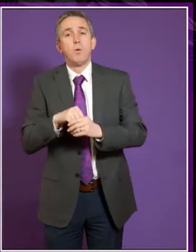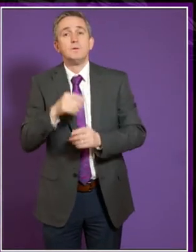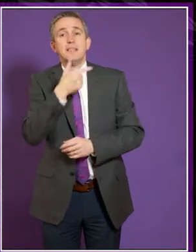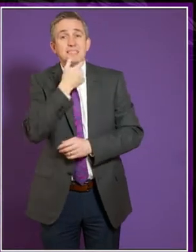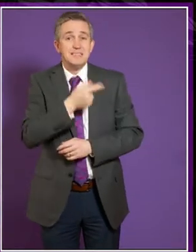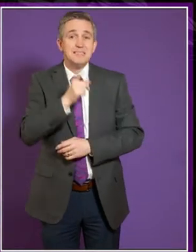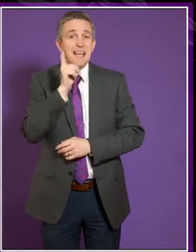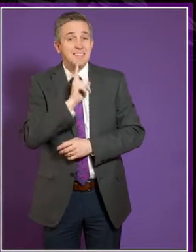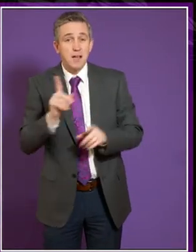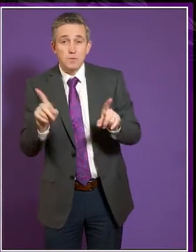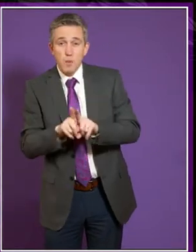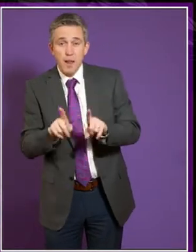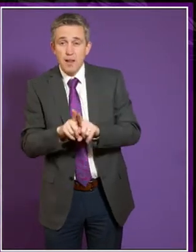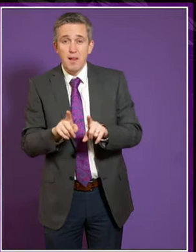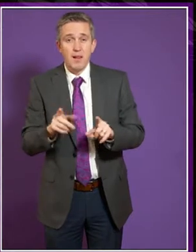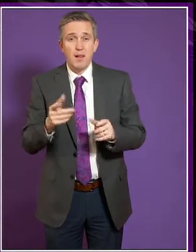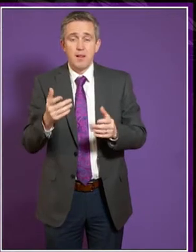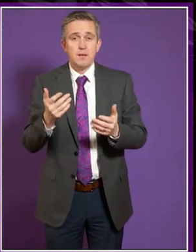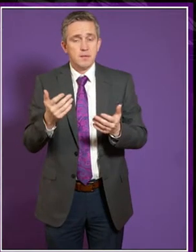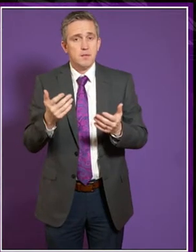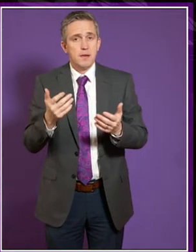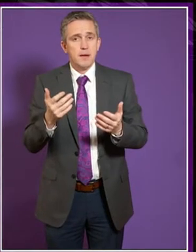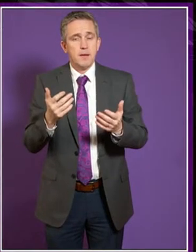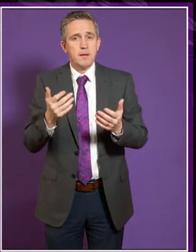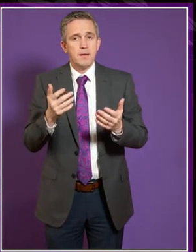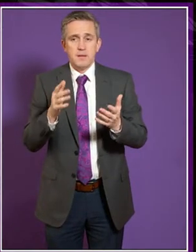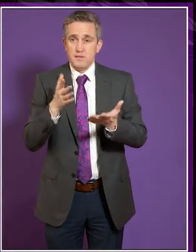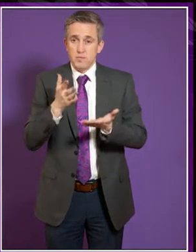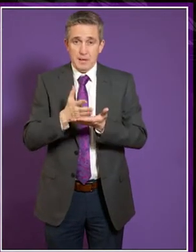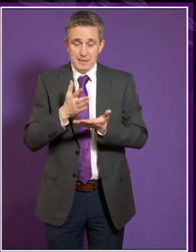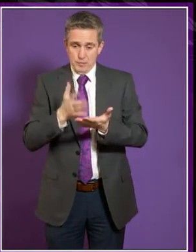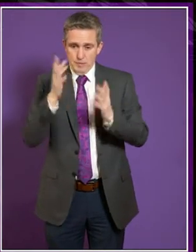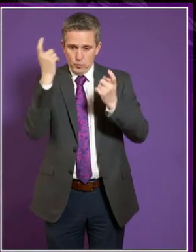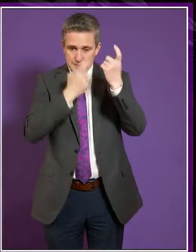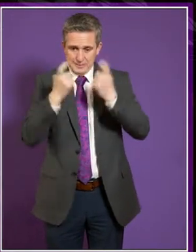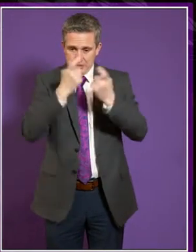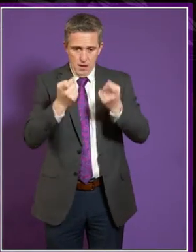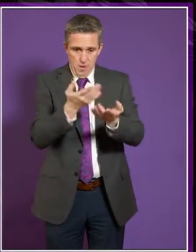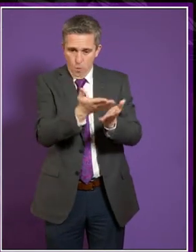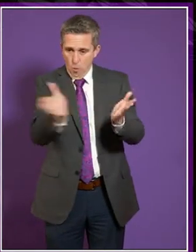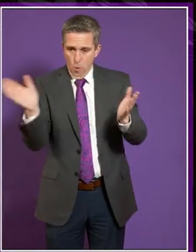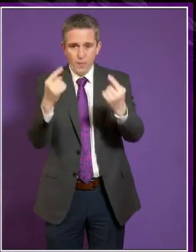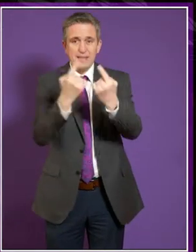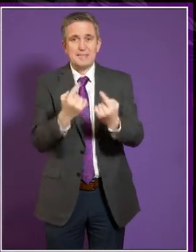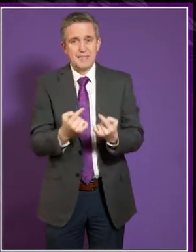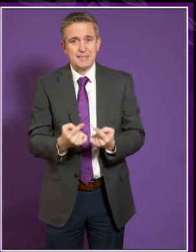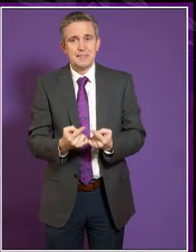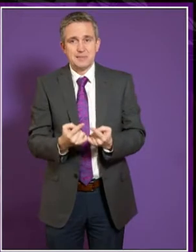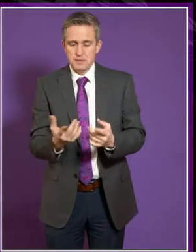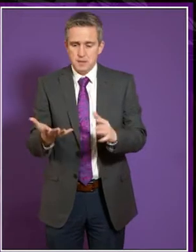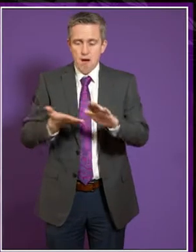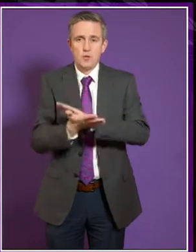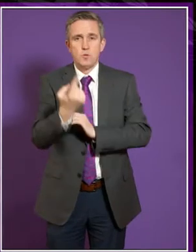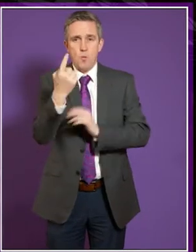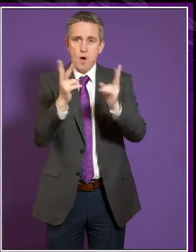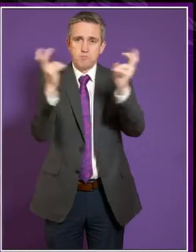huge issue in universities and colleges in a fairly complex way sometimes. Seeing all these things as one issue